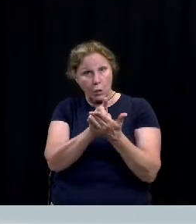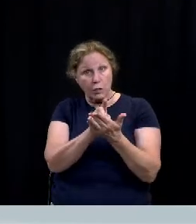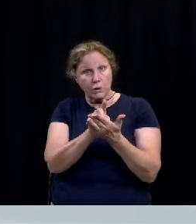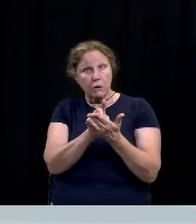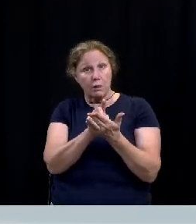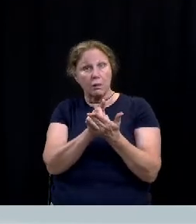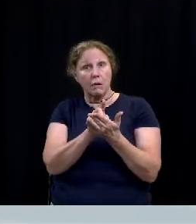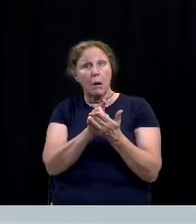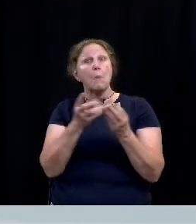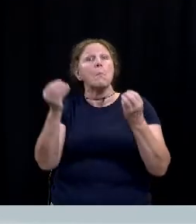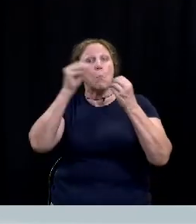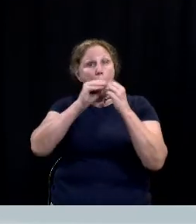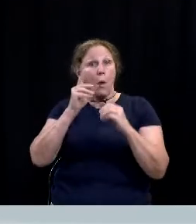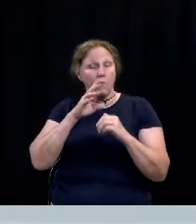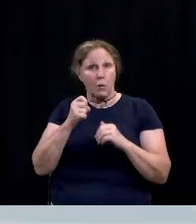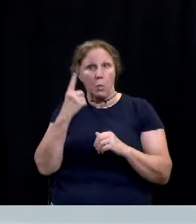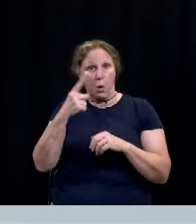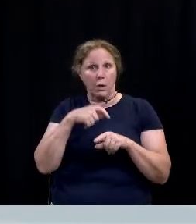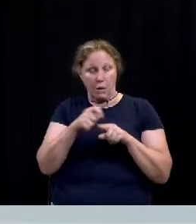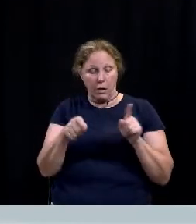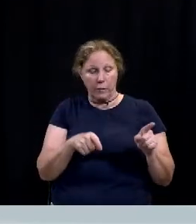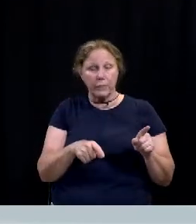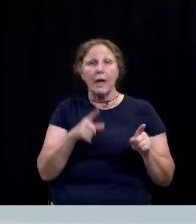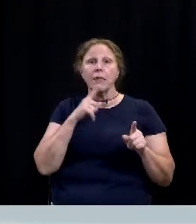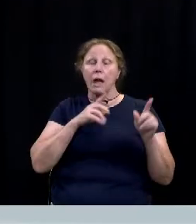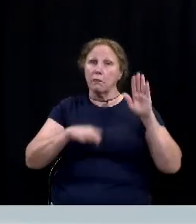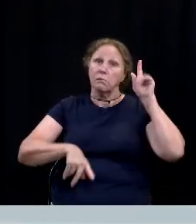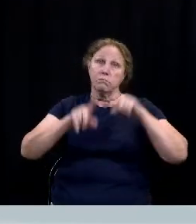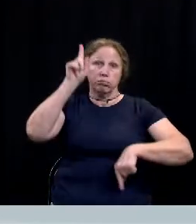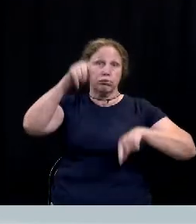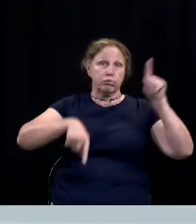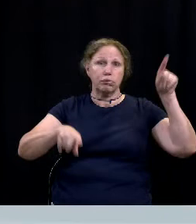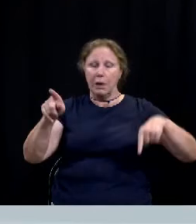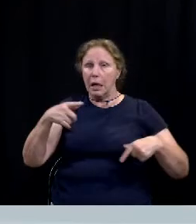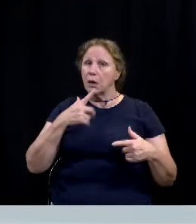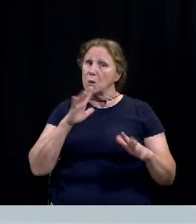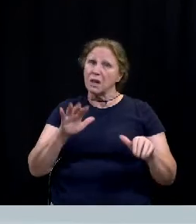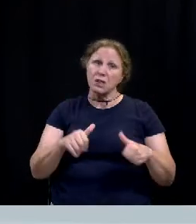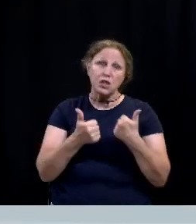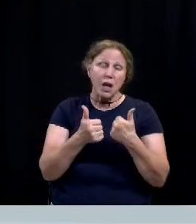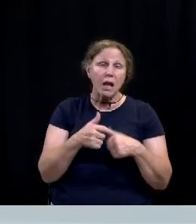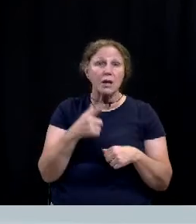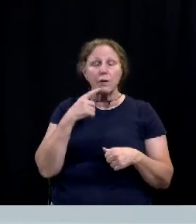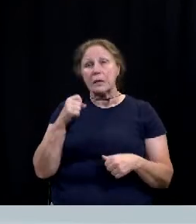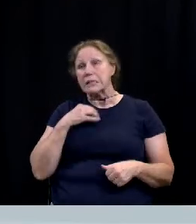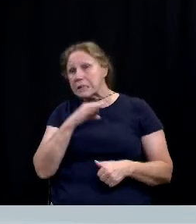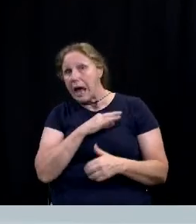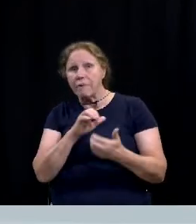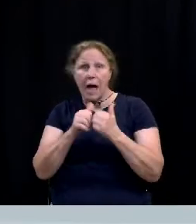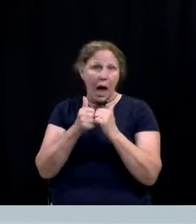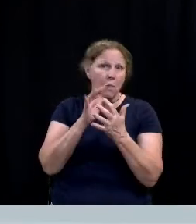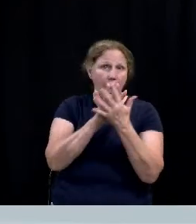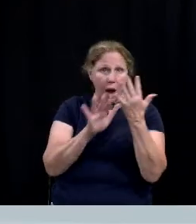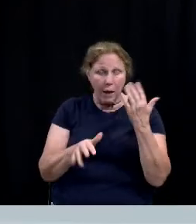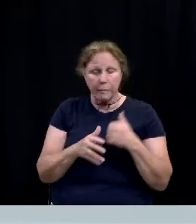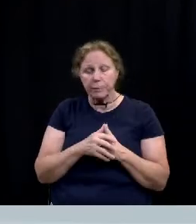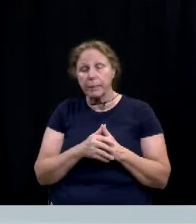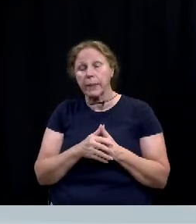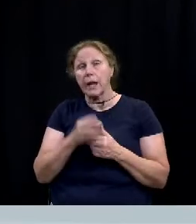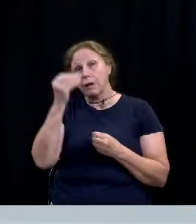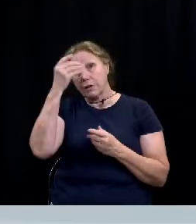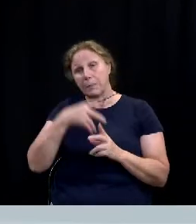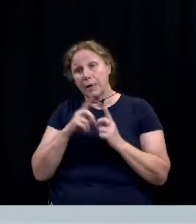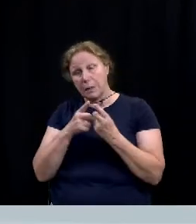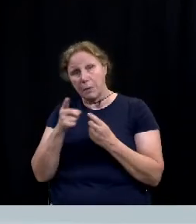date these significant fluctuations pose challenges when trying to identify appropriate staffing for the police department the information from the department